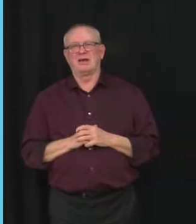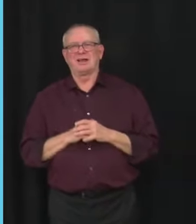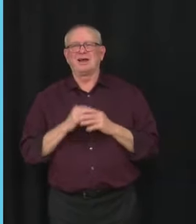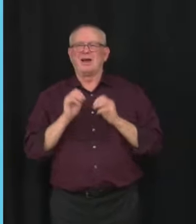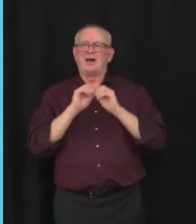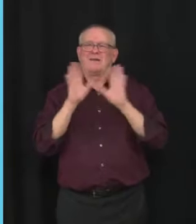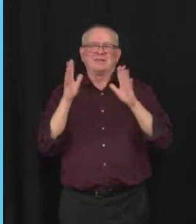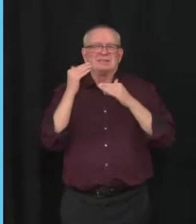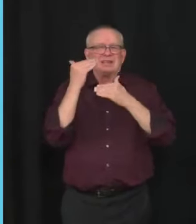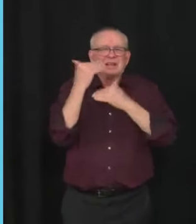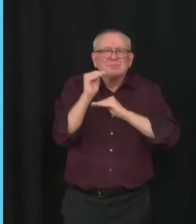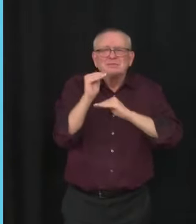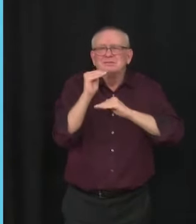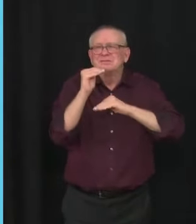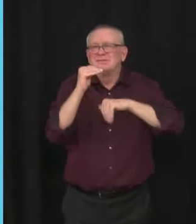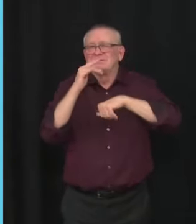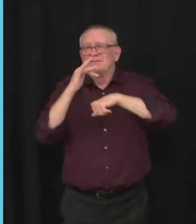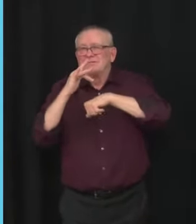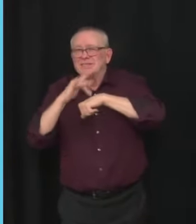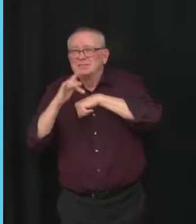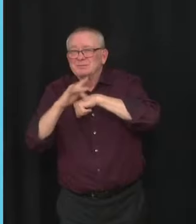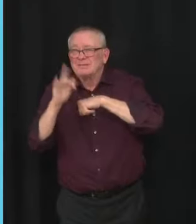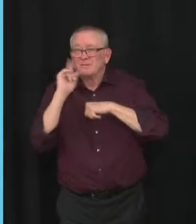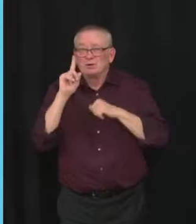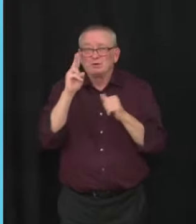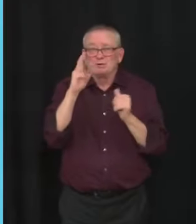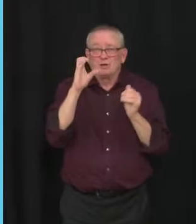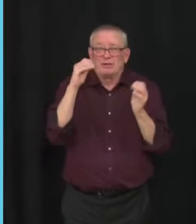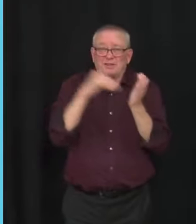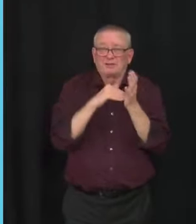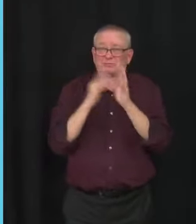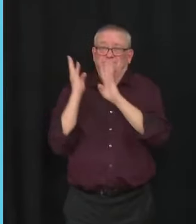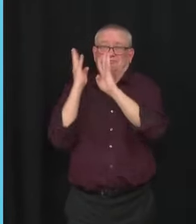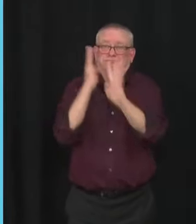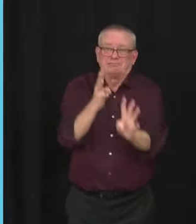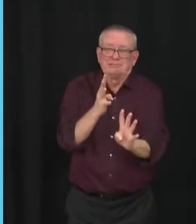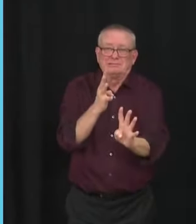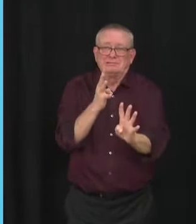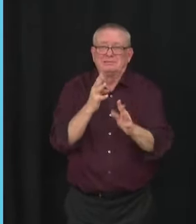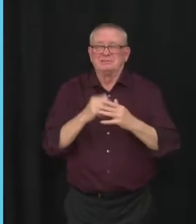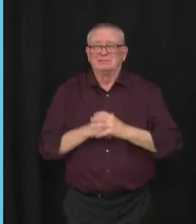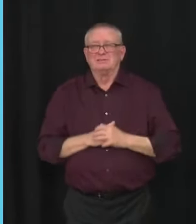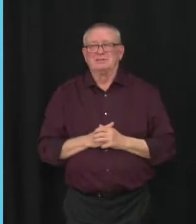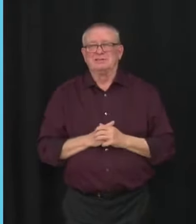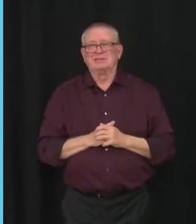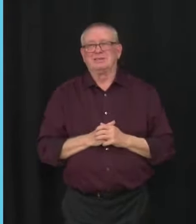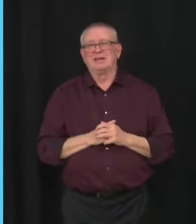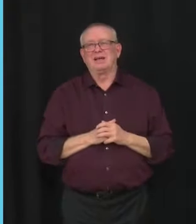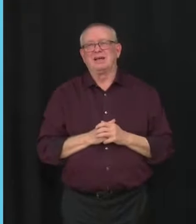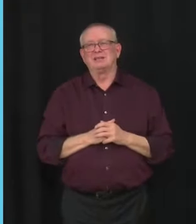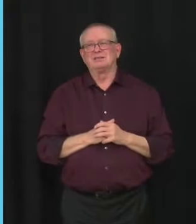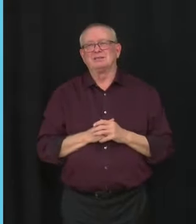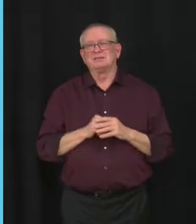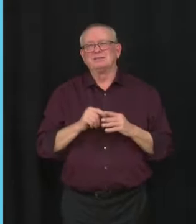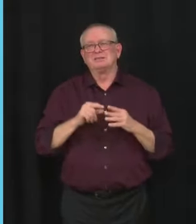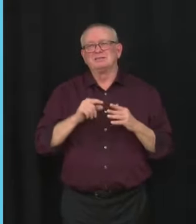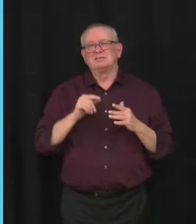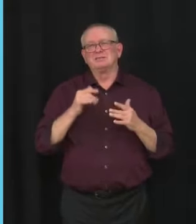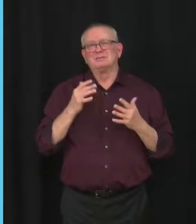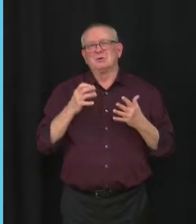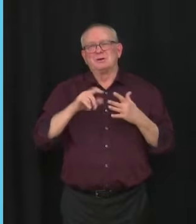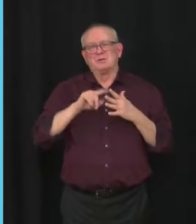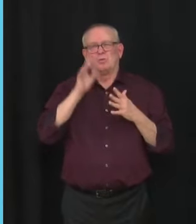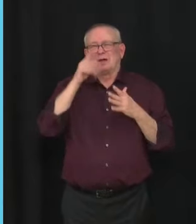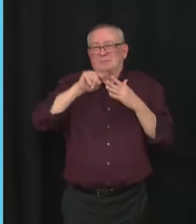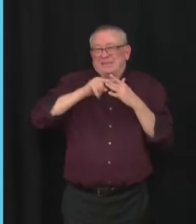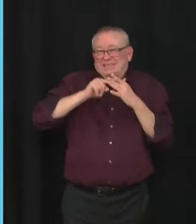a program of this scale with that many children where we're expecting very significant demand up front. So again, the most efficient way of doing that of